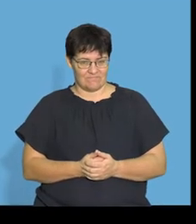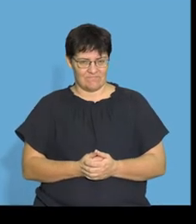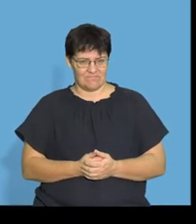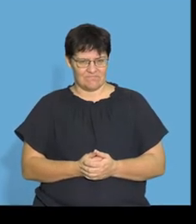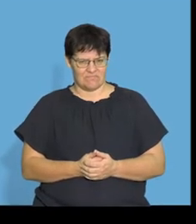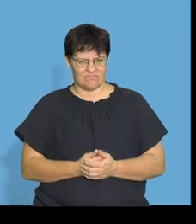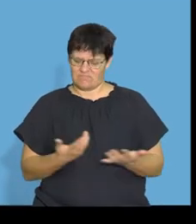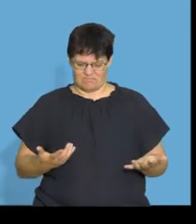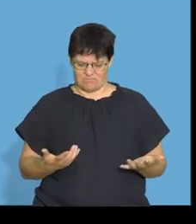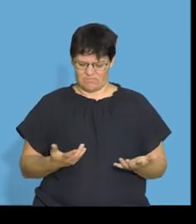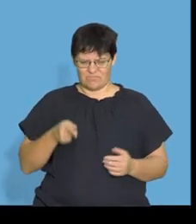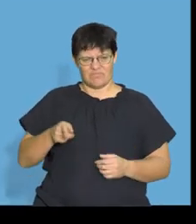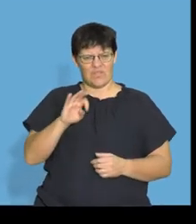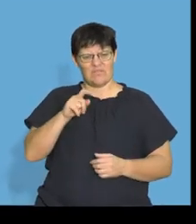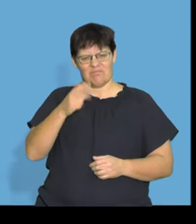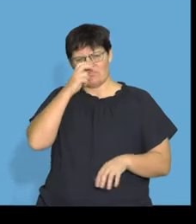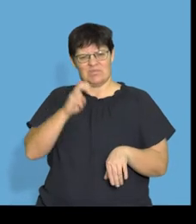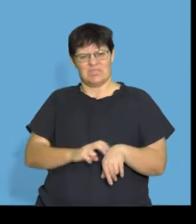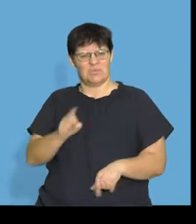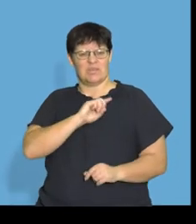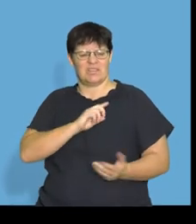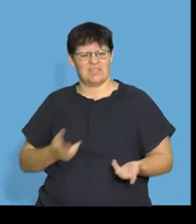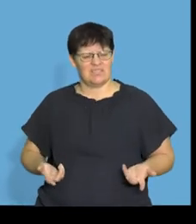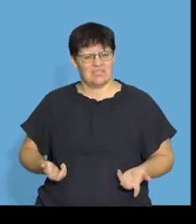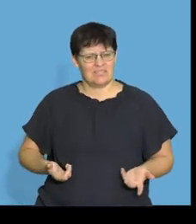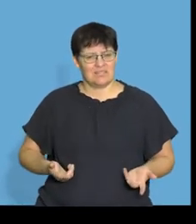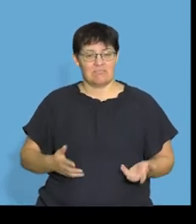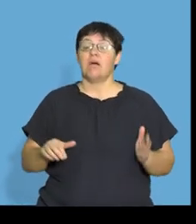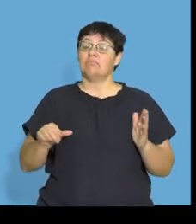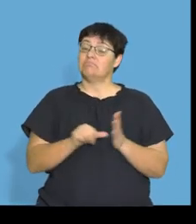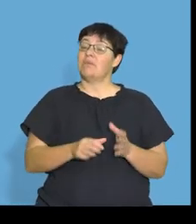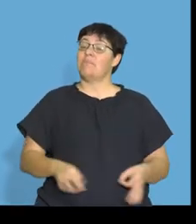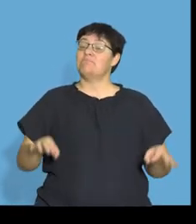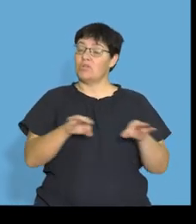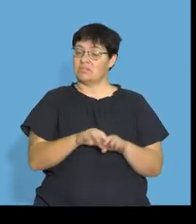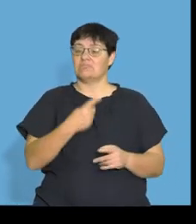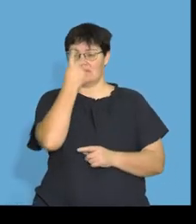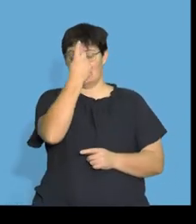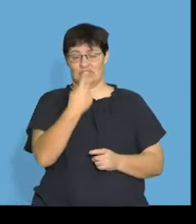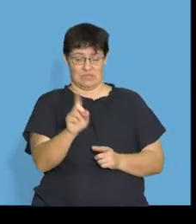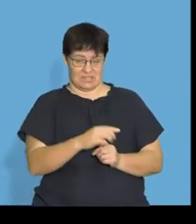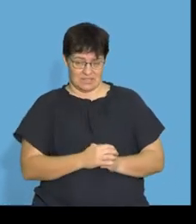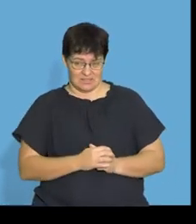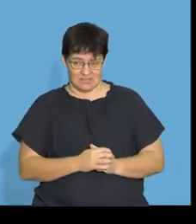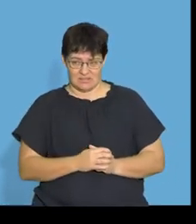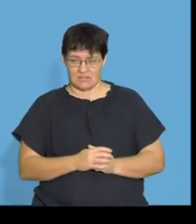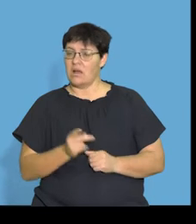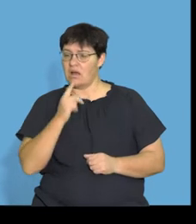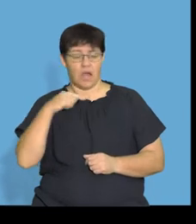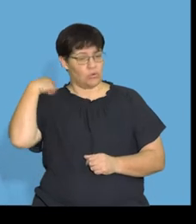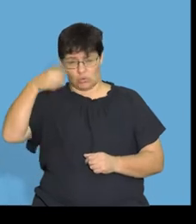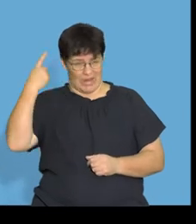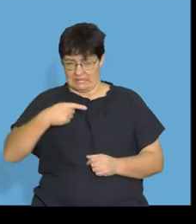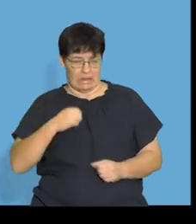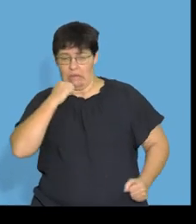Okay, so guys, why do we need, all right? Why do we need, why do we need fat? Very important. Let's go through each of them. Okay,